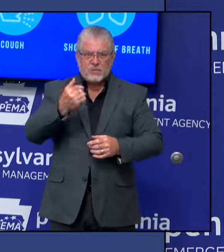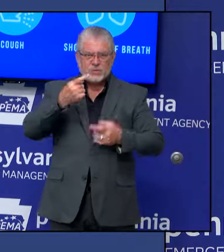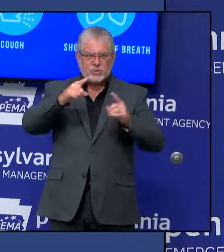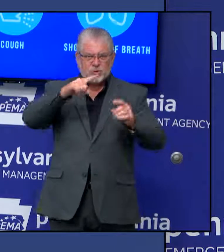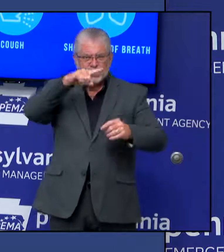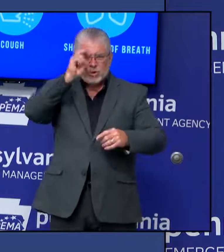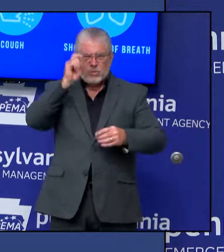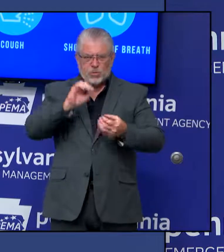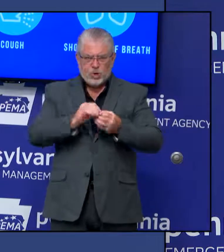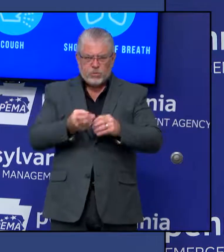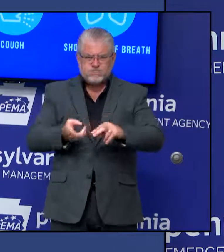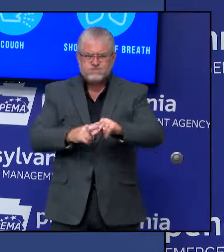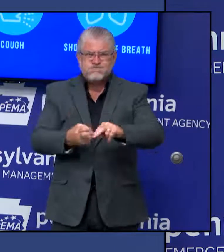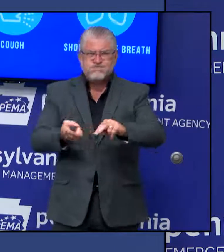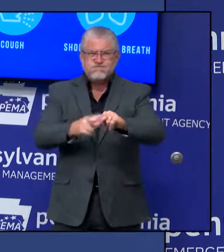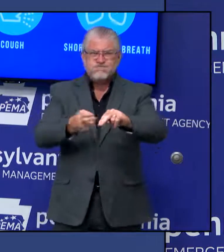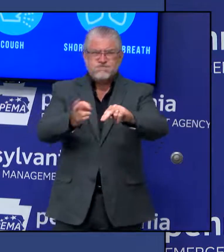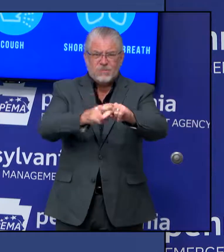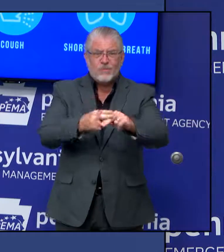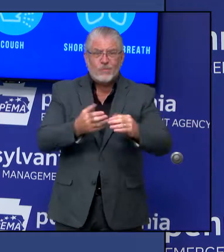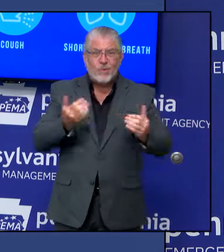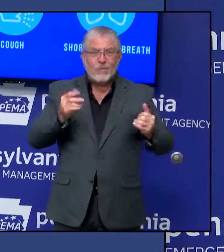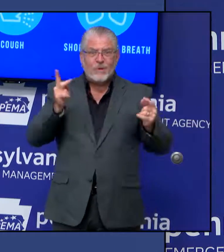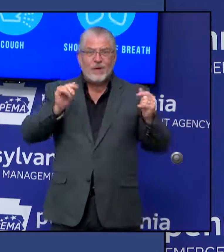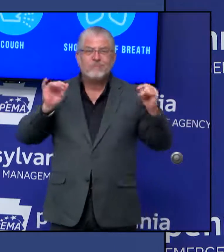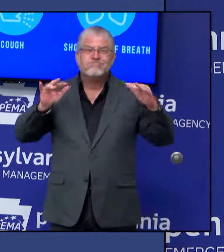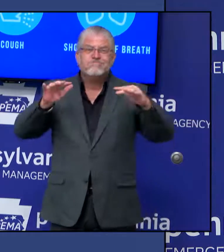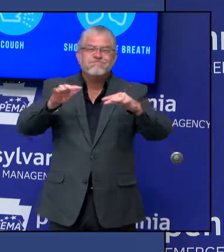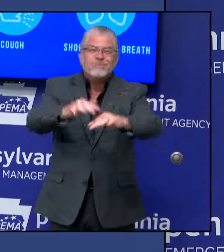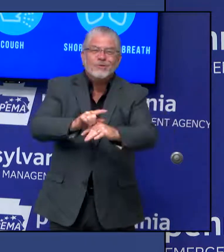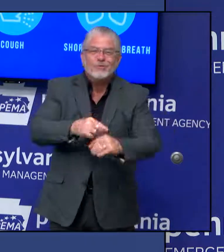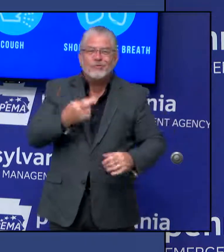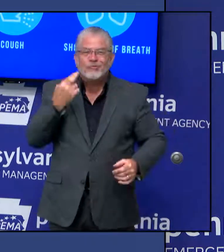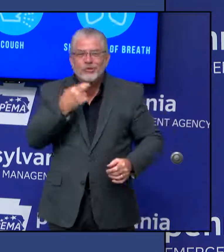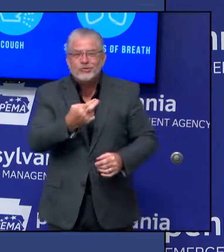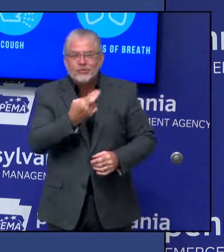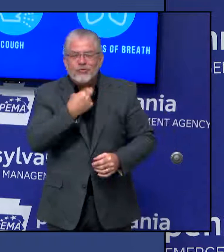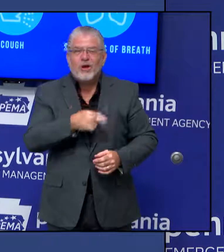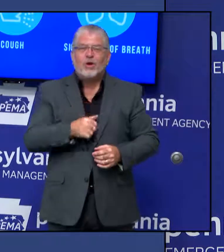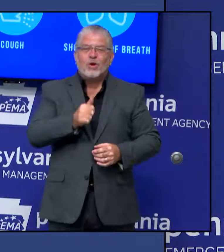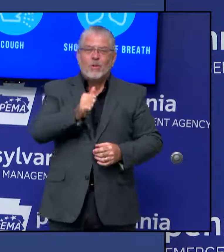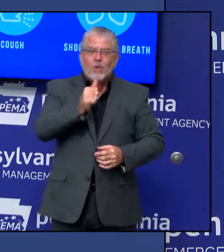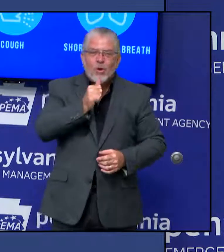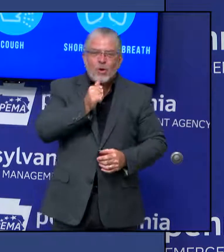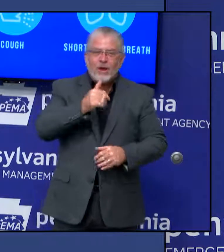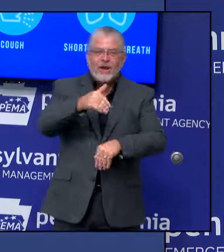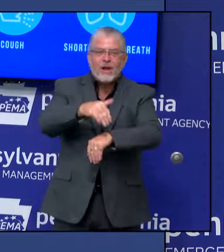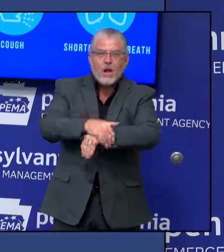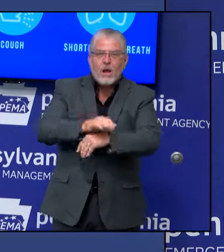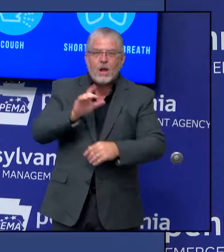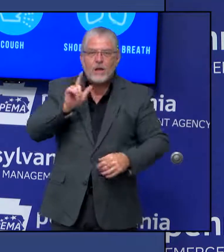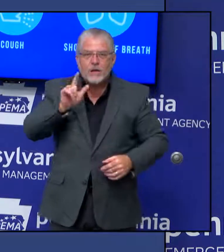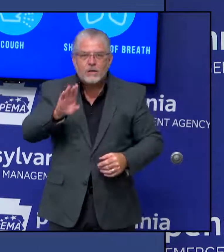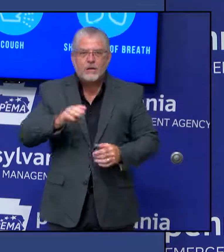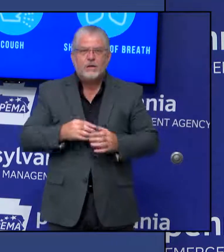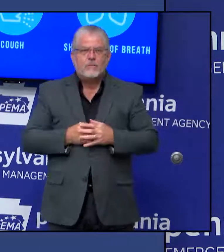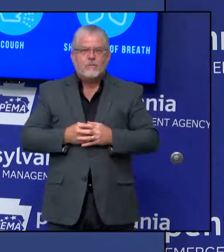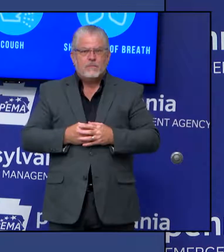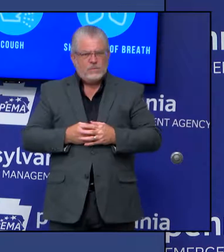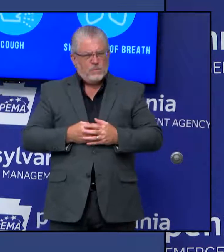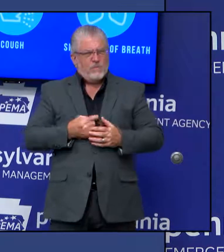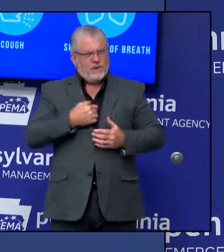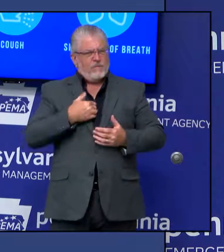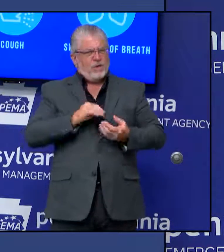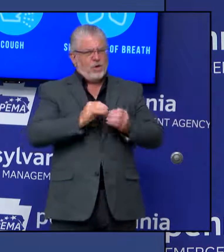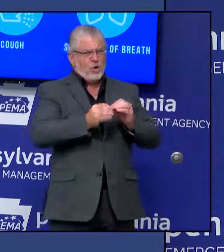people going to restaurants and bars and nightclubs. We had this evidence from our own qualitative and quantitative data. We